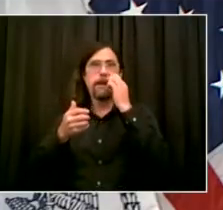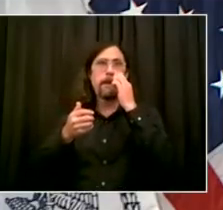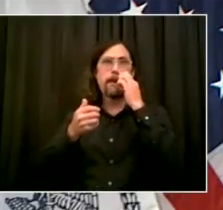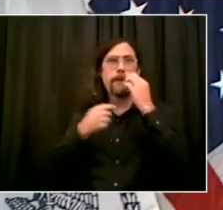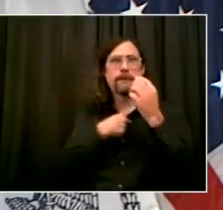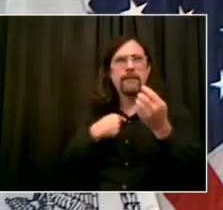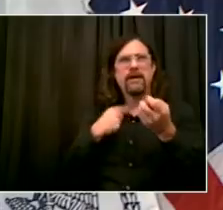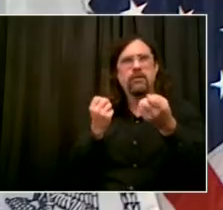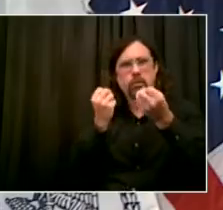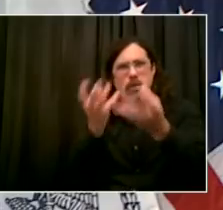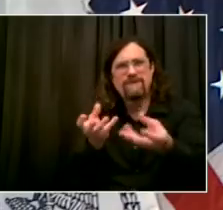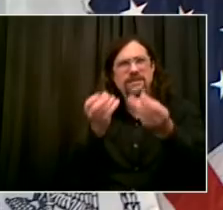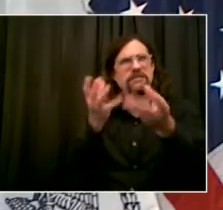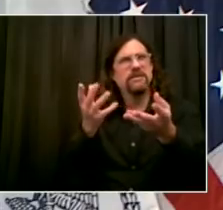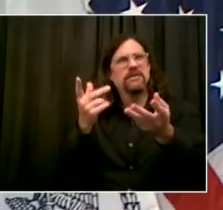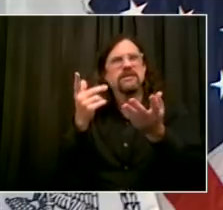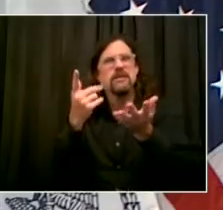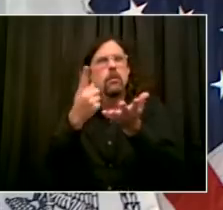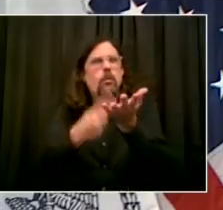people